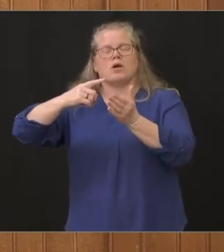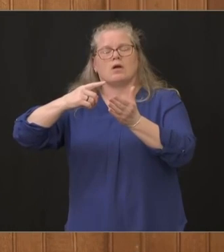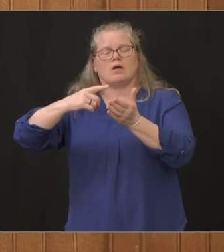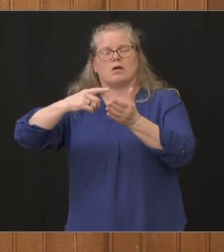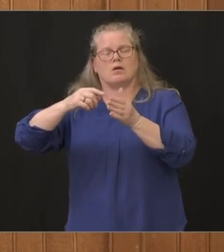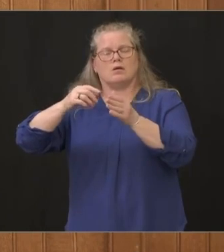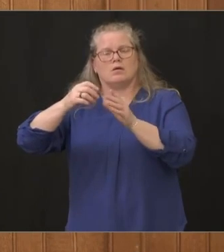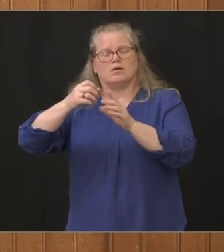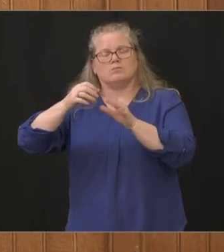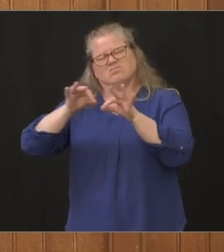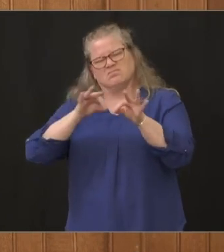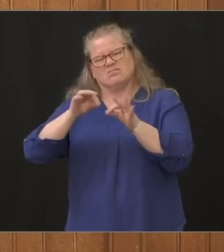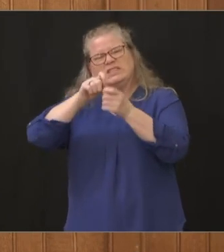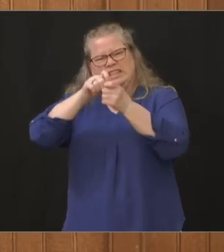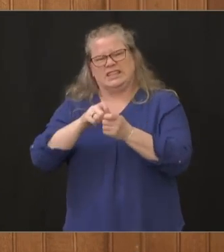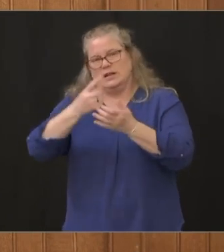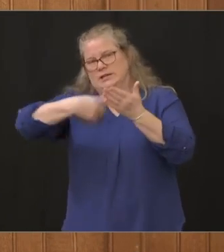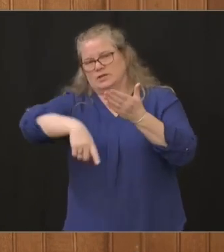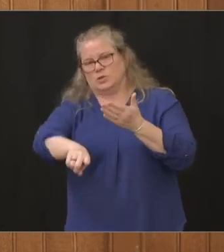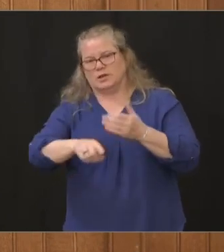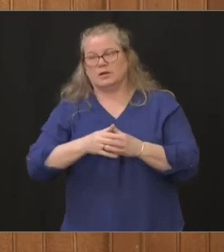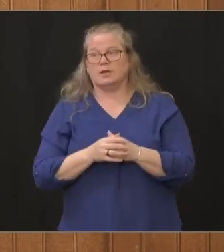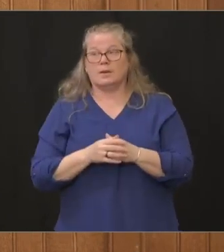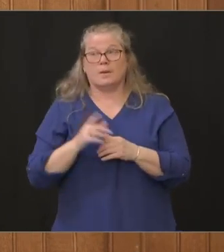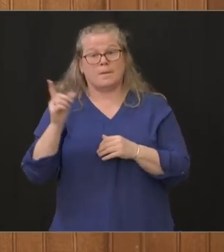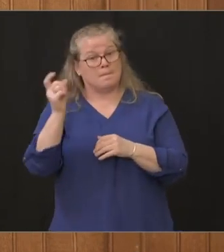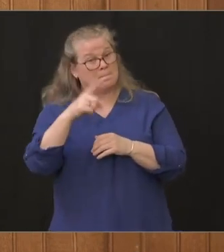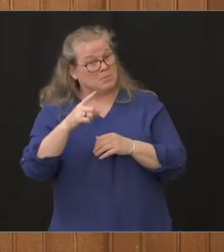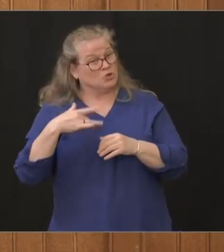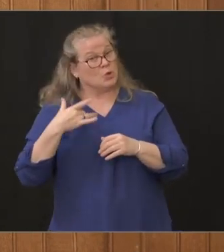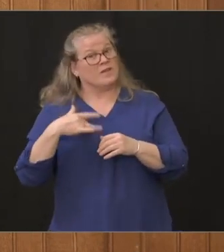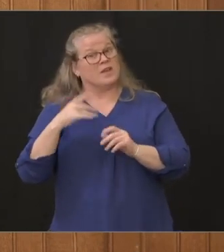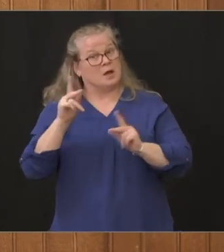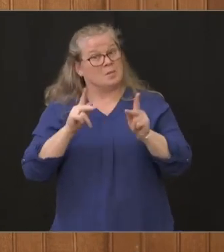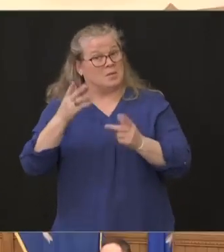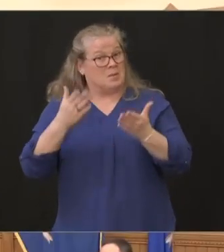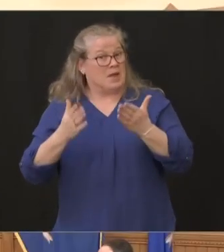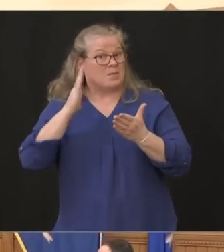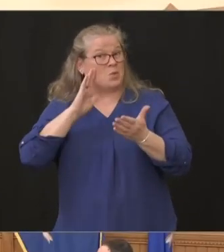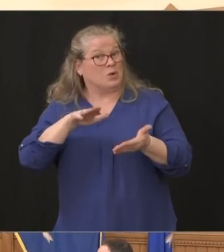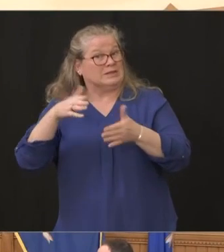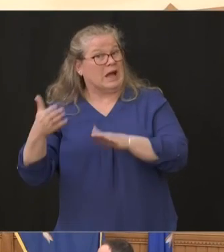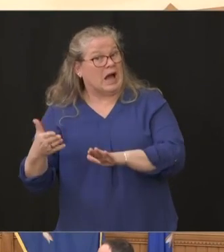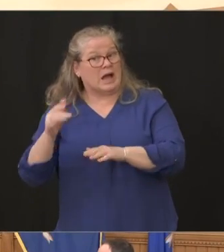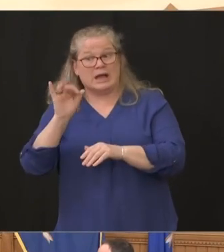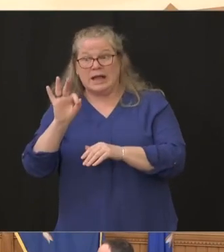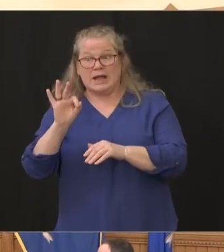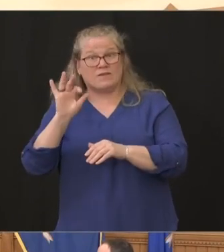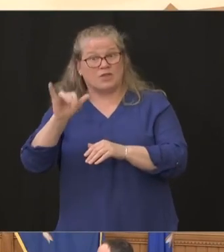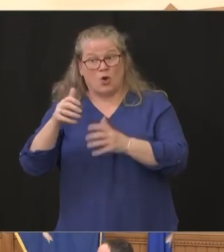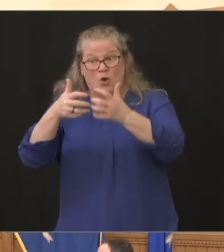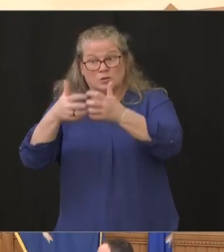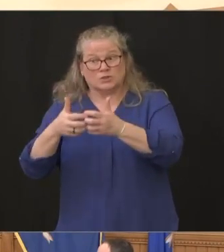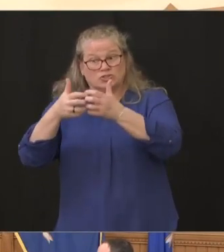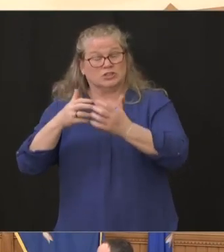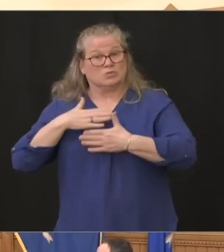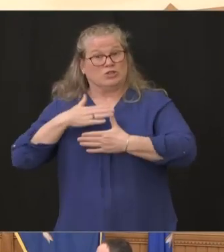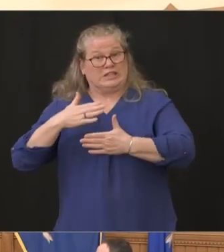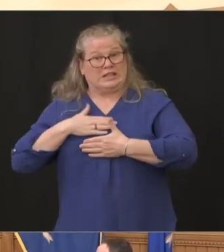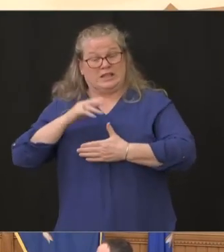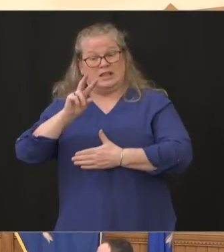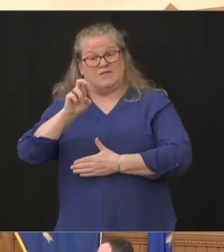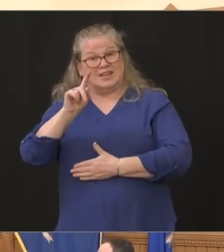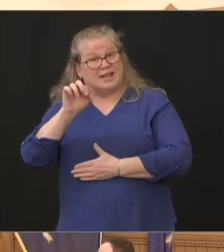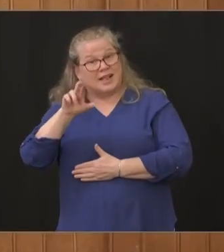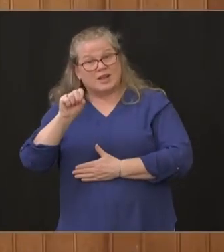week do you feel that life's being lost if we don't get these ventilators in a quick time yes i mean i